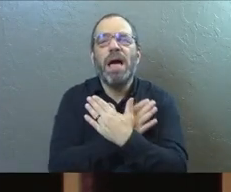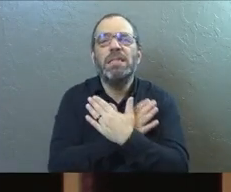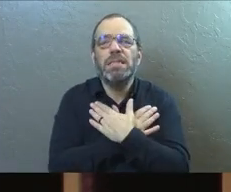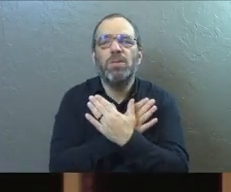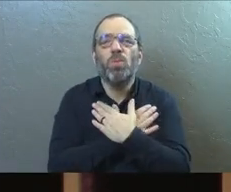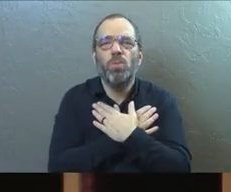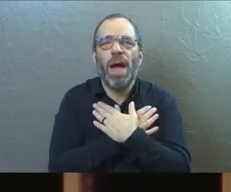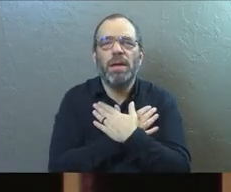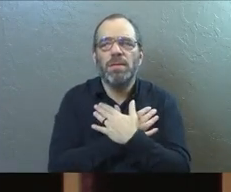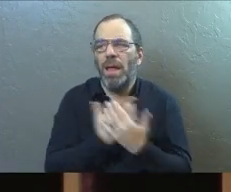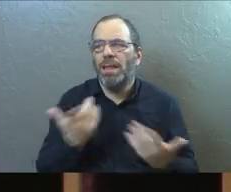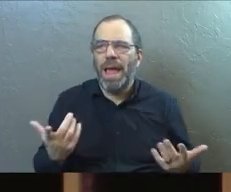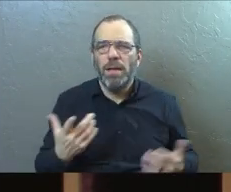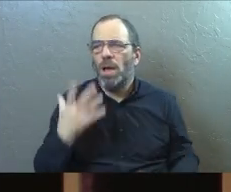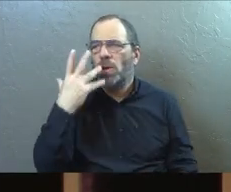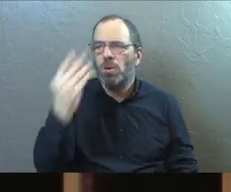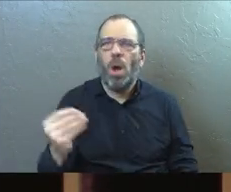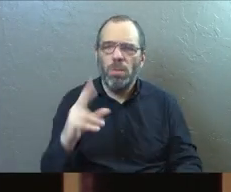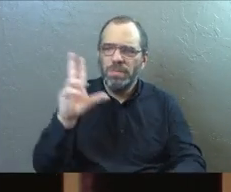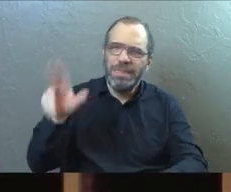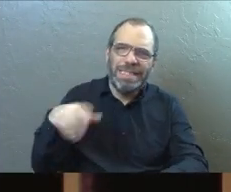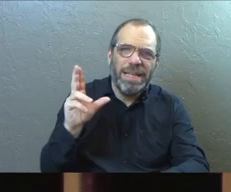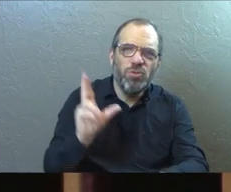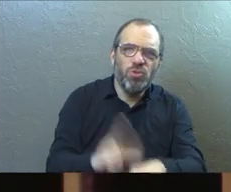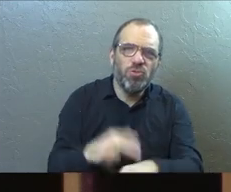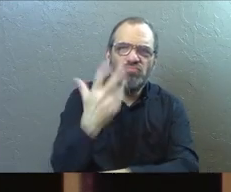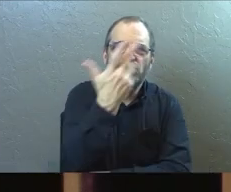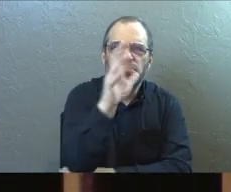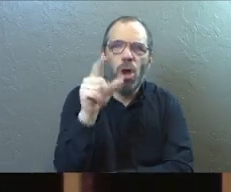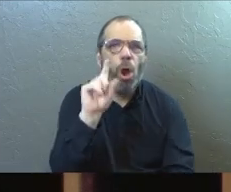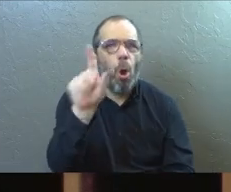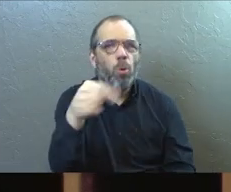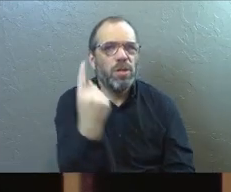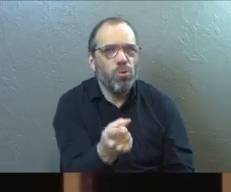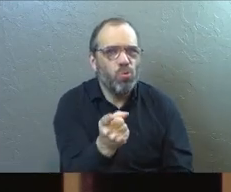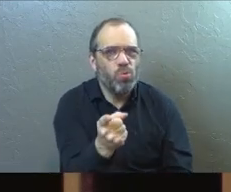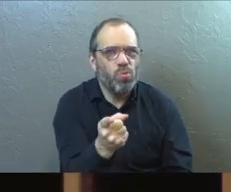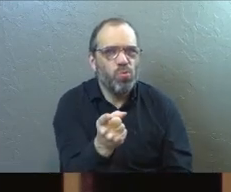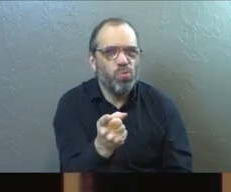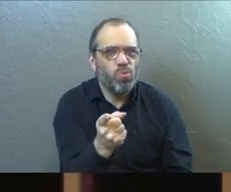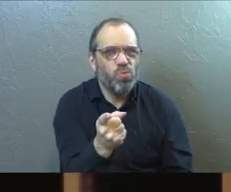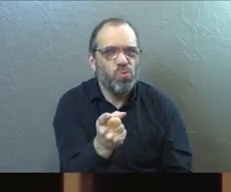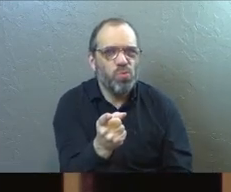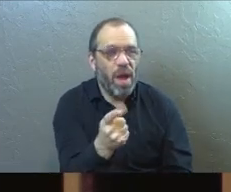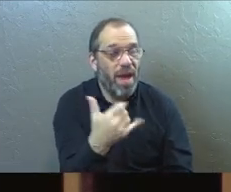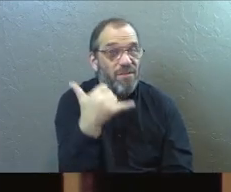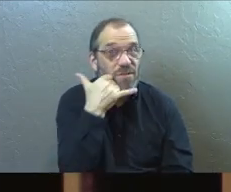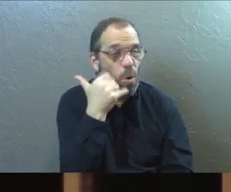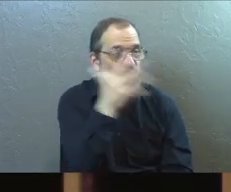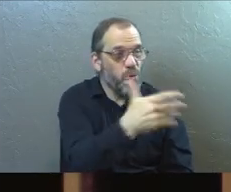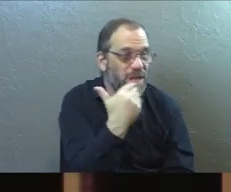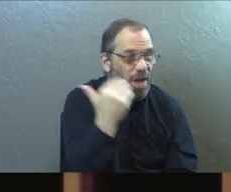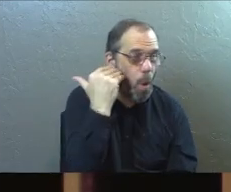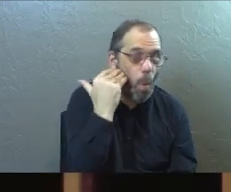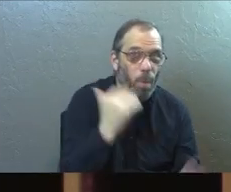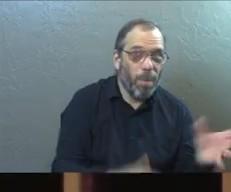Take a deluxe Sabbath where you go out into nature. Just you. And you leave your phone behind.